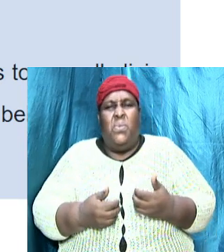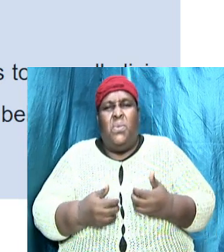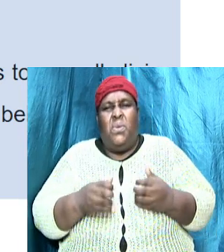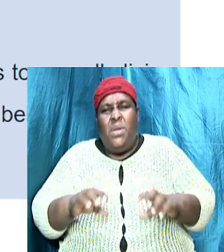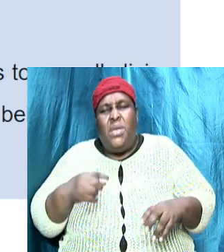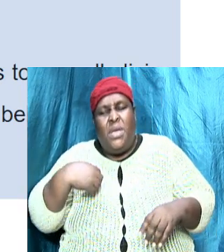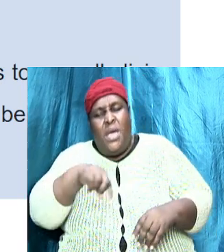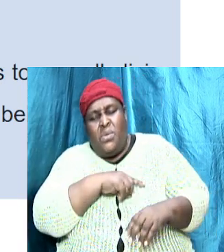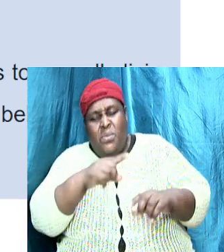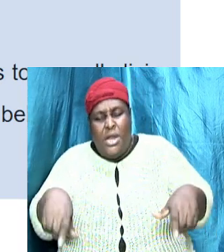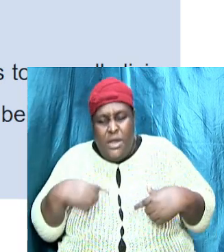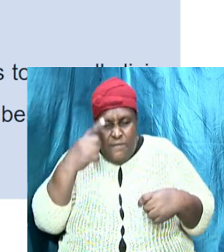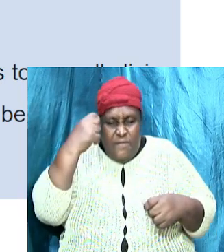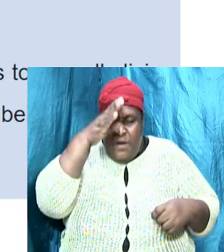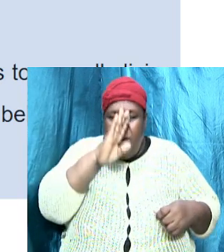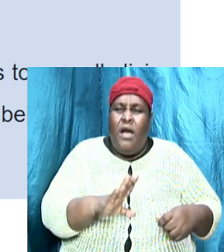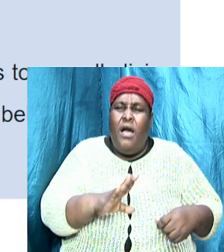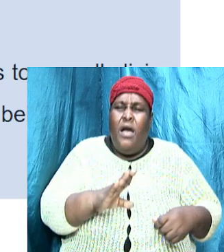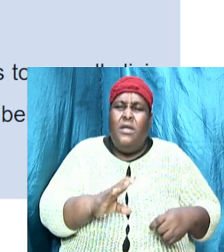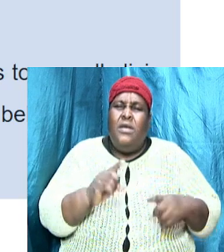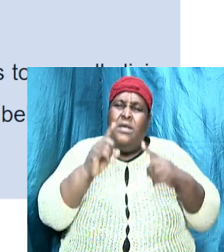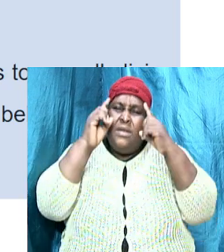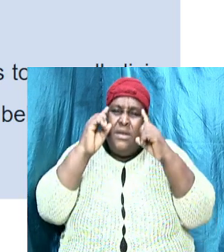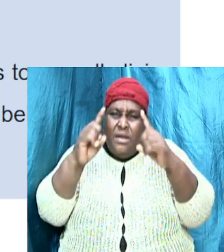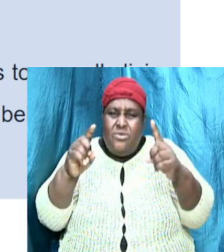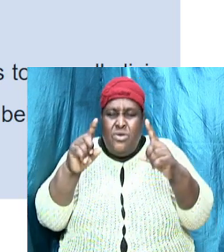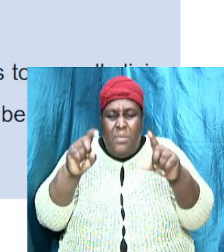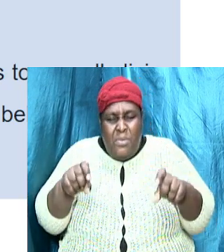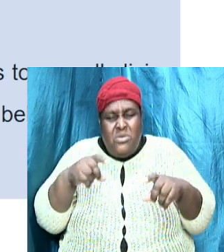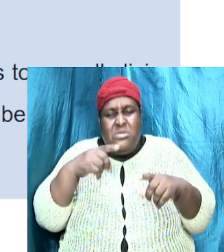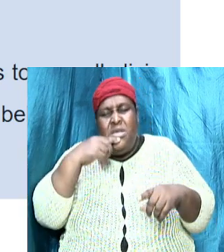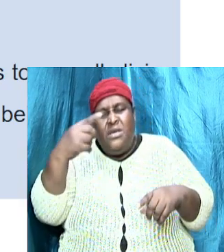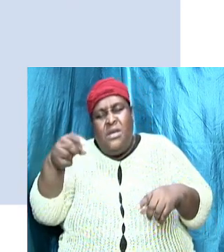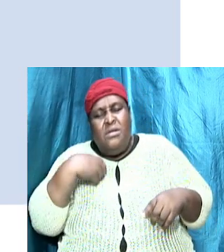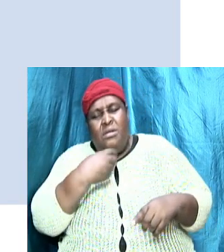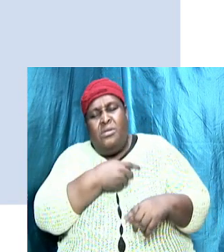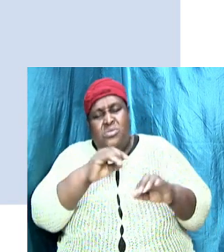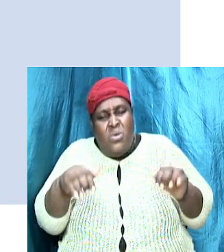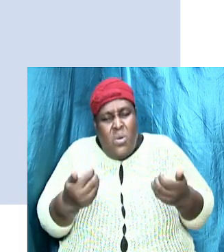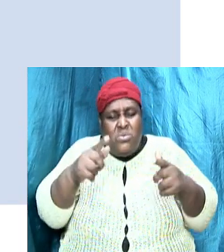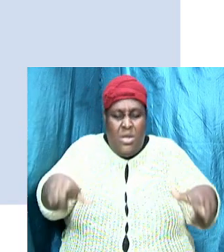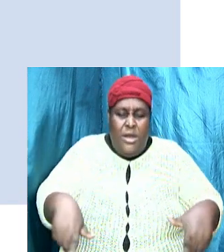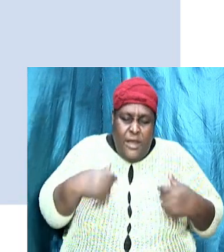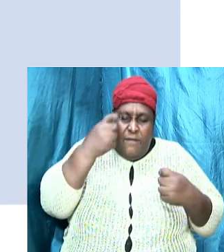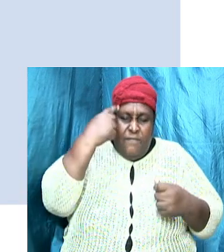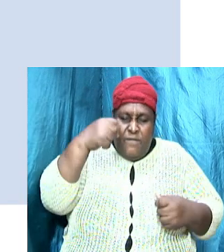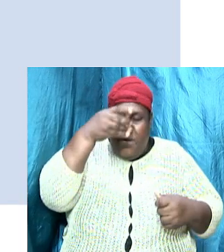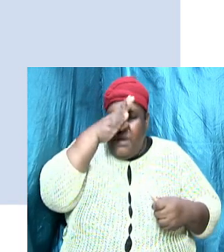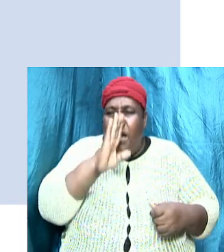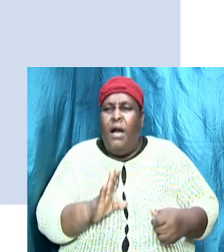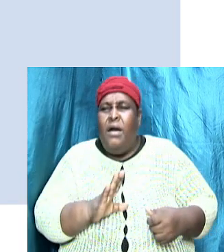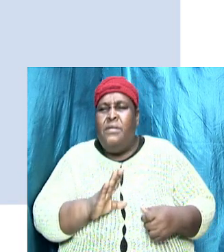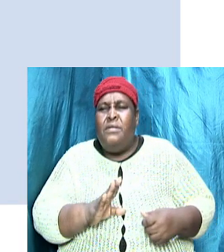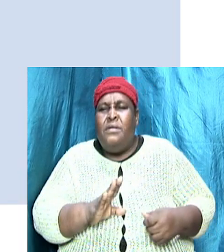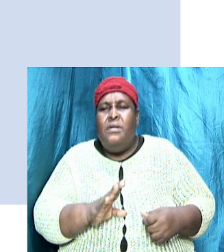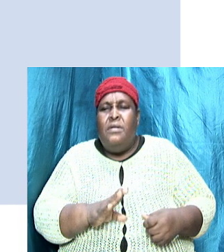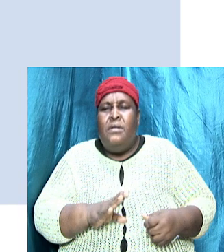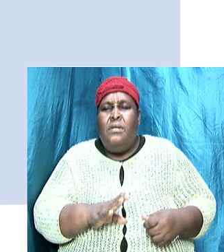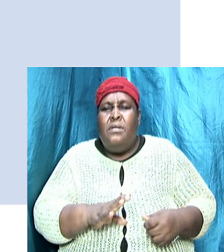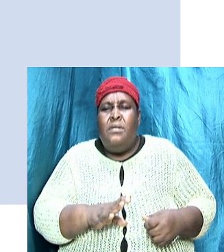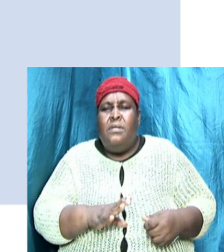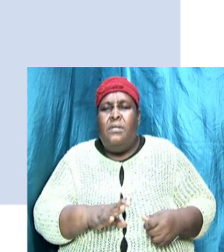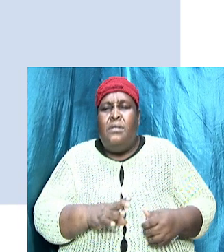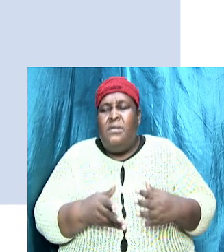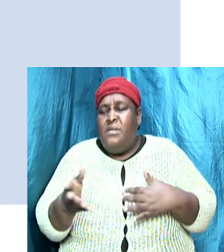must tell us how to live for him. When we look at that doctrine, and we're going to look at the makeup, because there are some